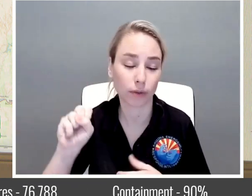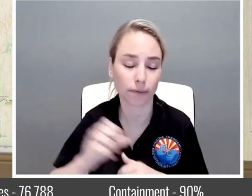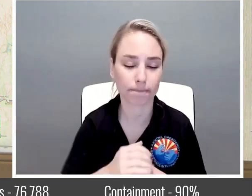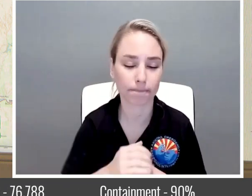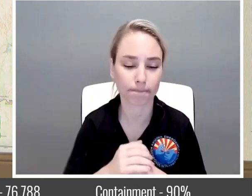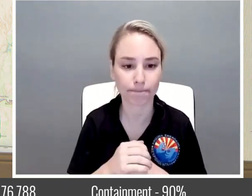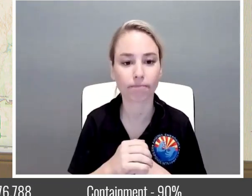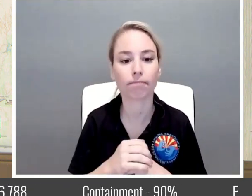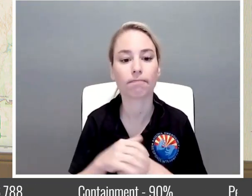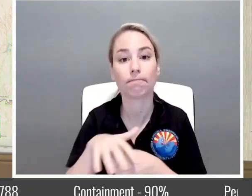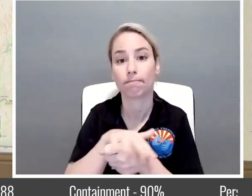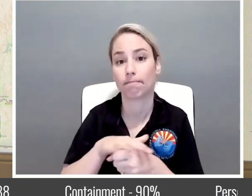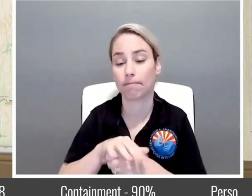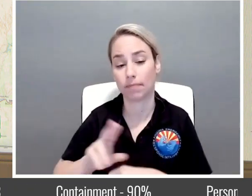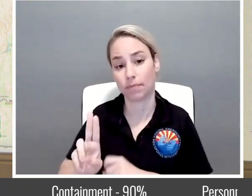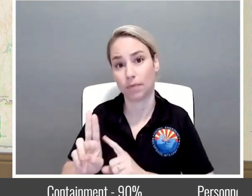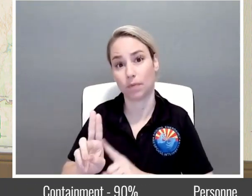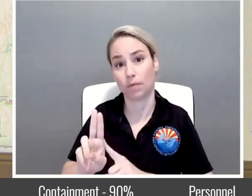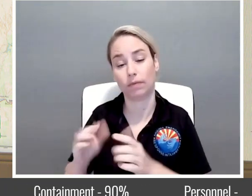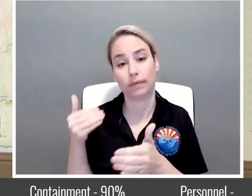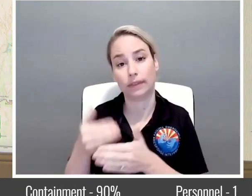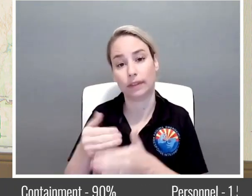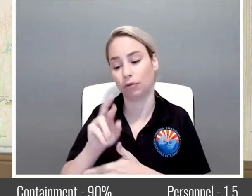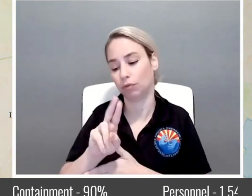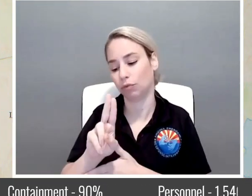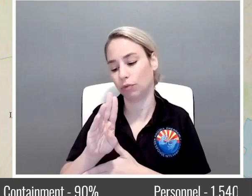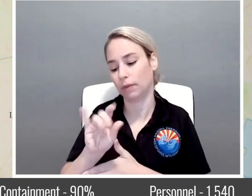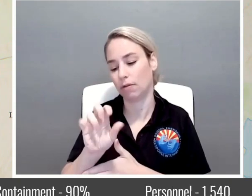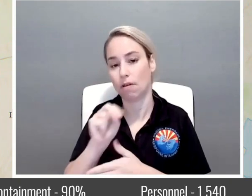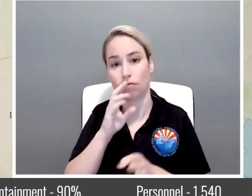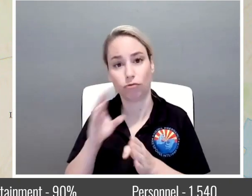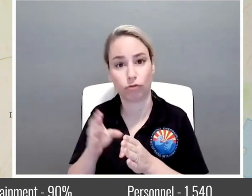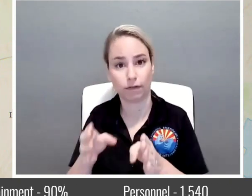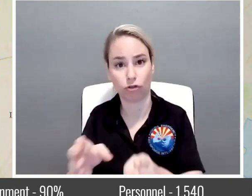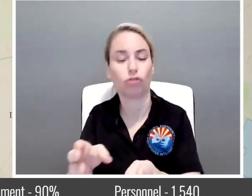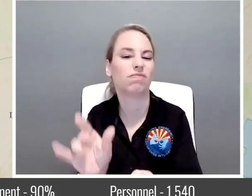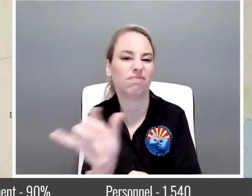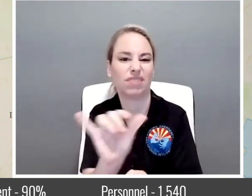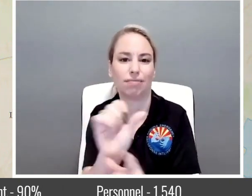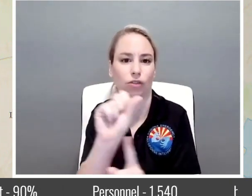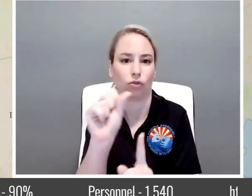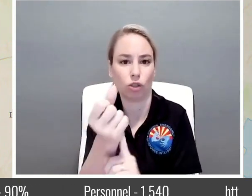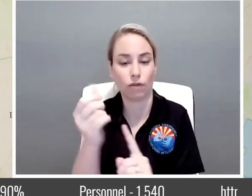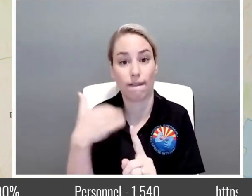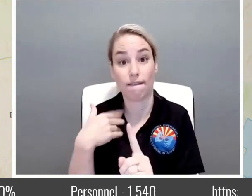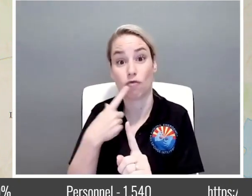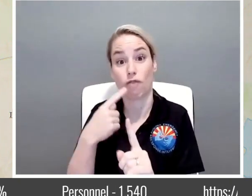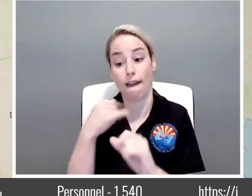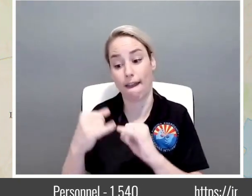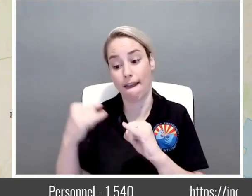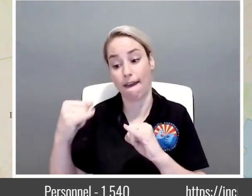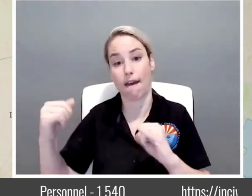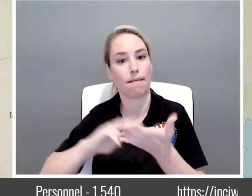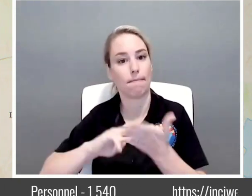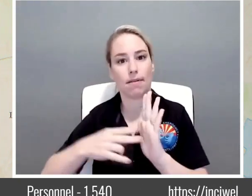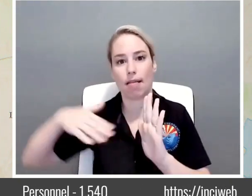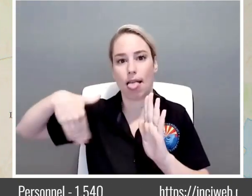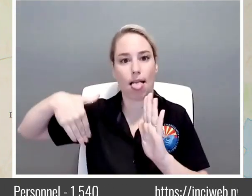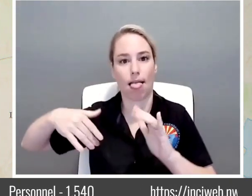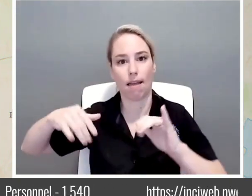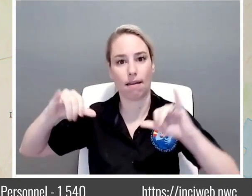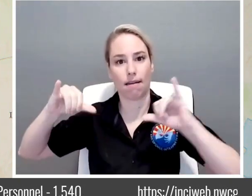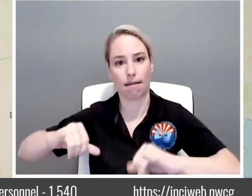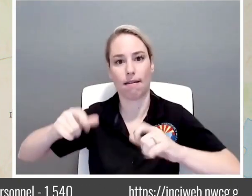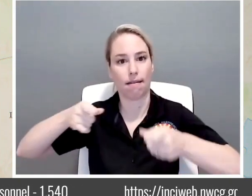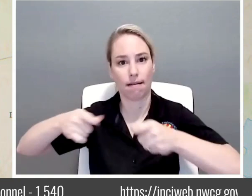Division Union on the Rubicon same activity they are working this open piece of line right here hotshot crews are making good